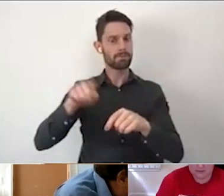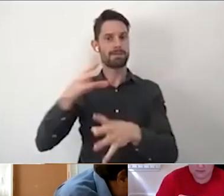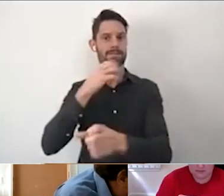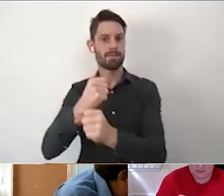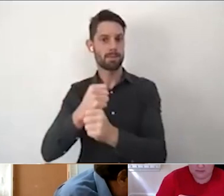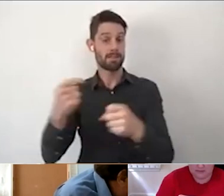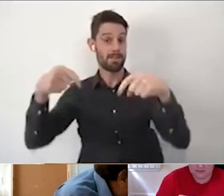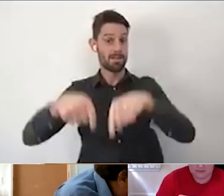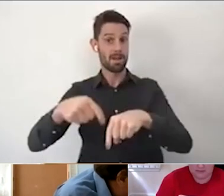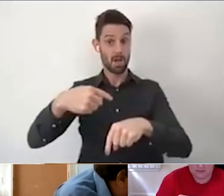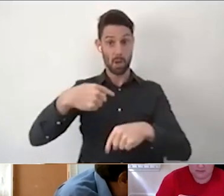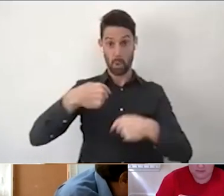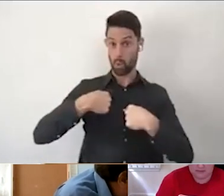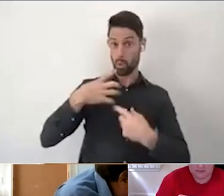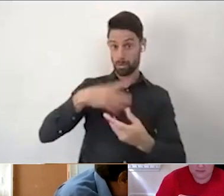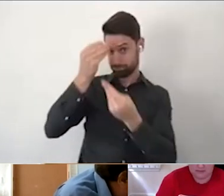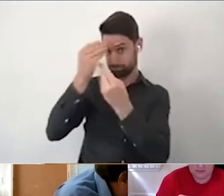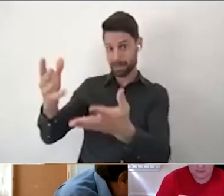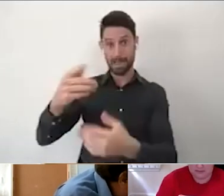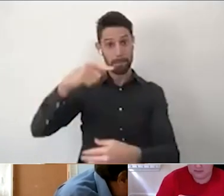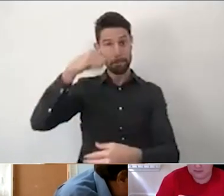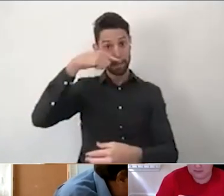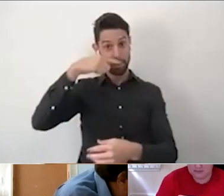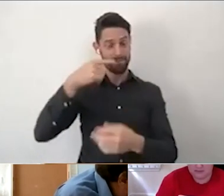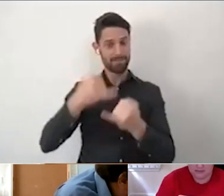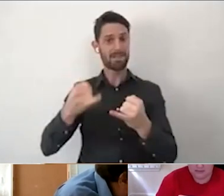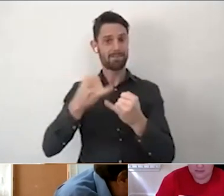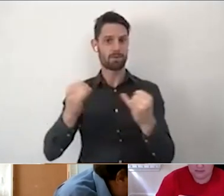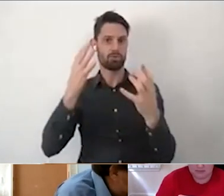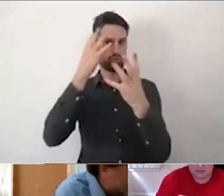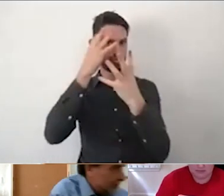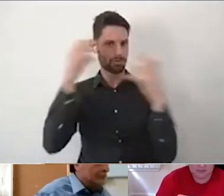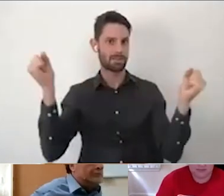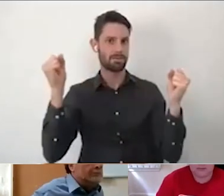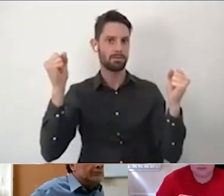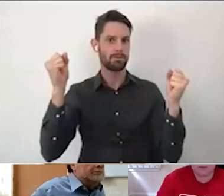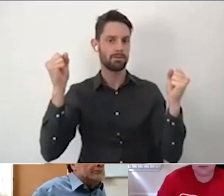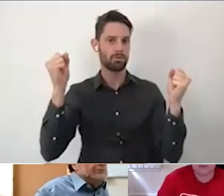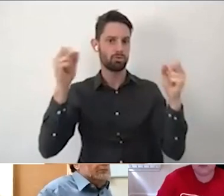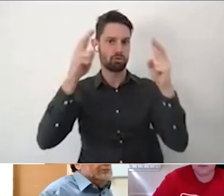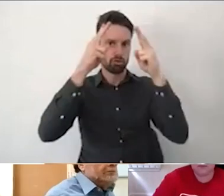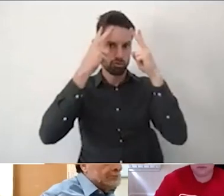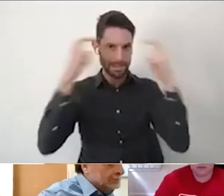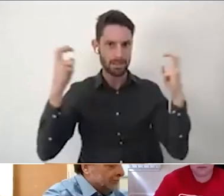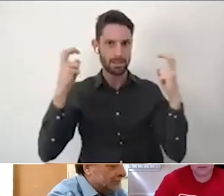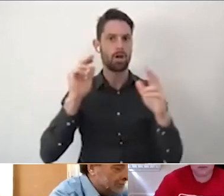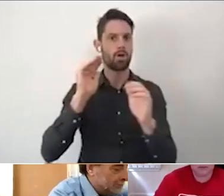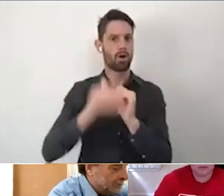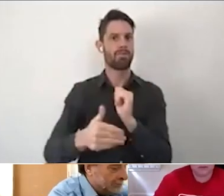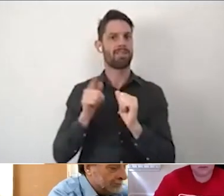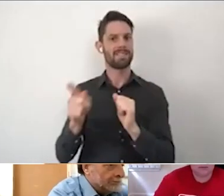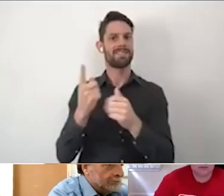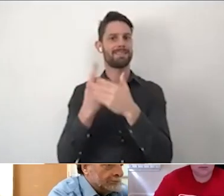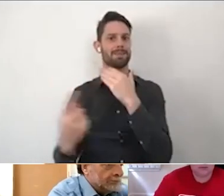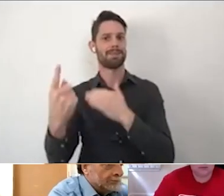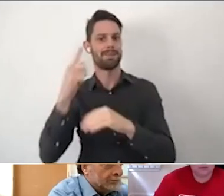is making people very stressed and anxious at the moment and we know that people are frustrated. However, we do ask